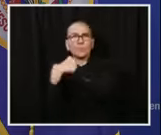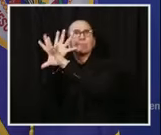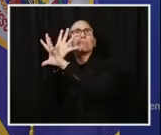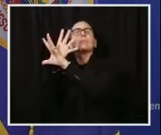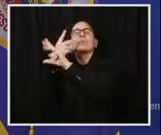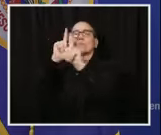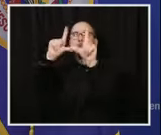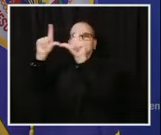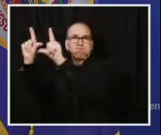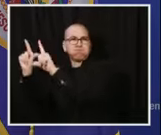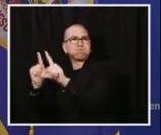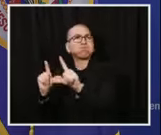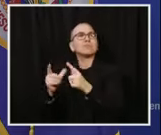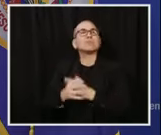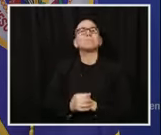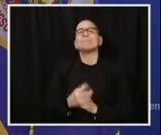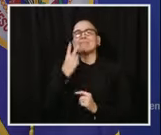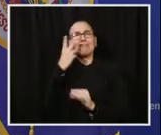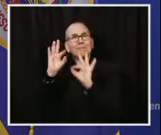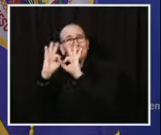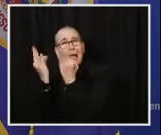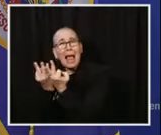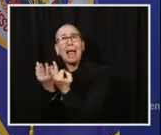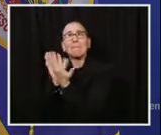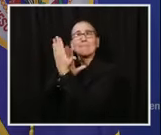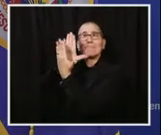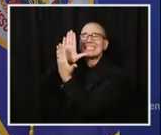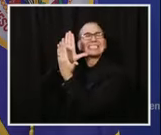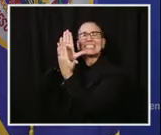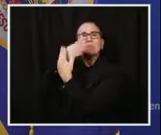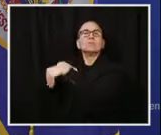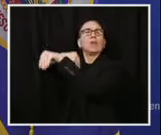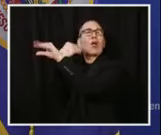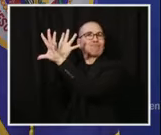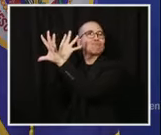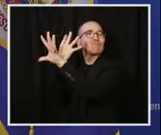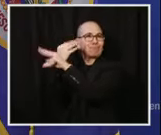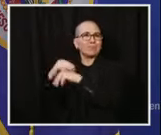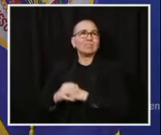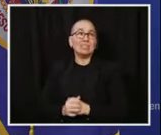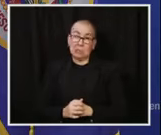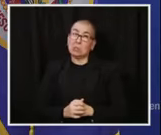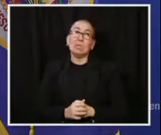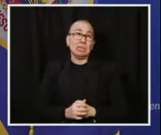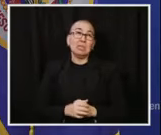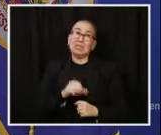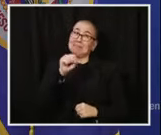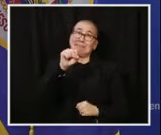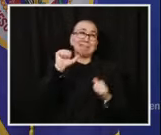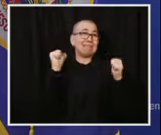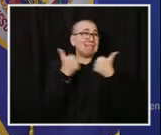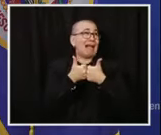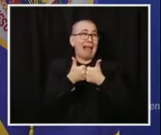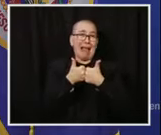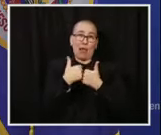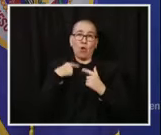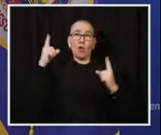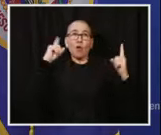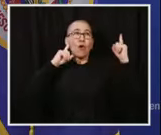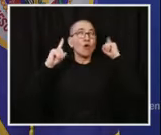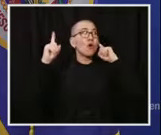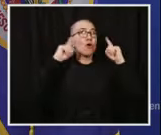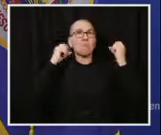ways that we can come together. As difficult as this has been on everyone, we continue to hear from so many families who have thanked us for taking these extra precautions.